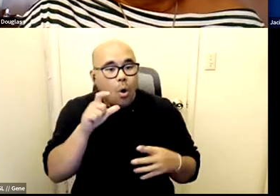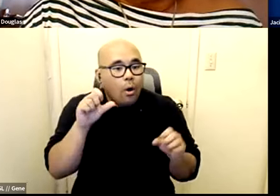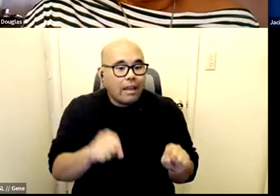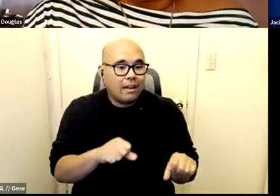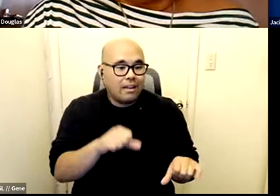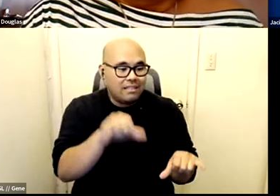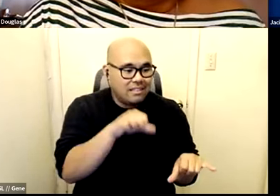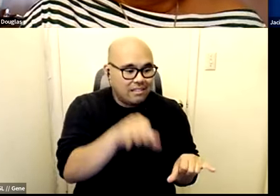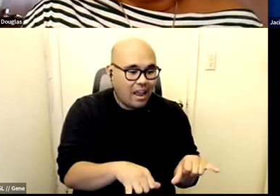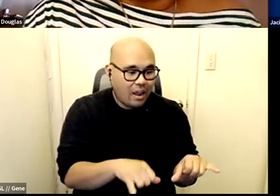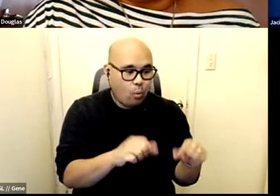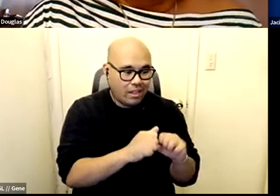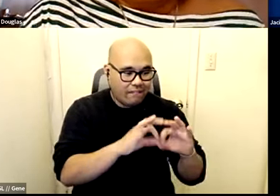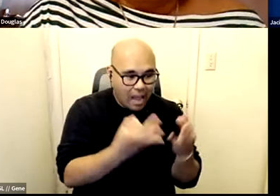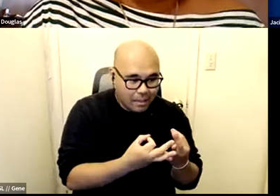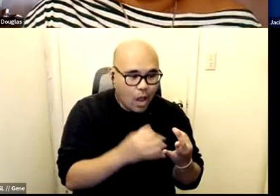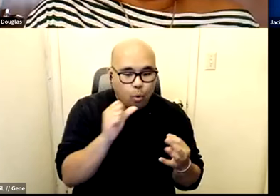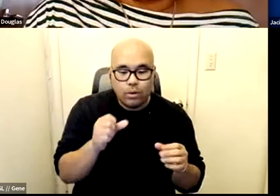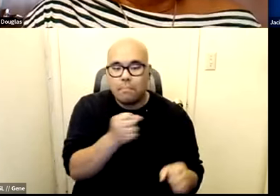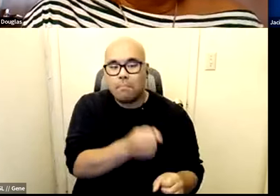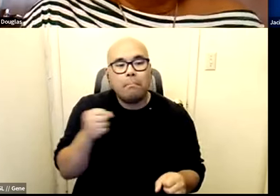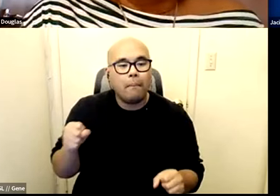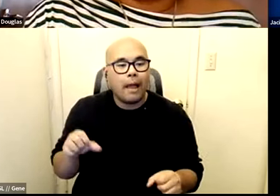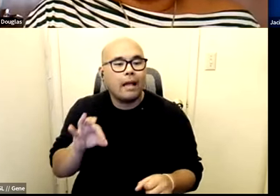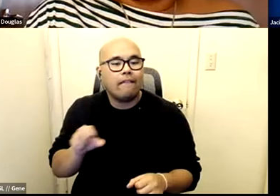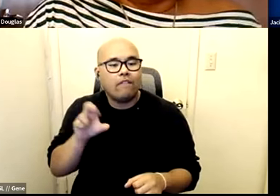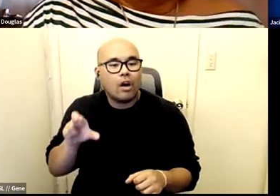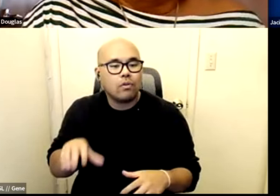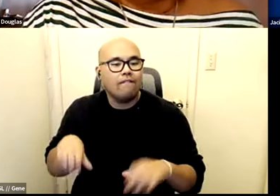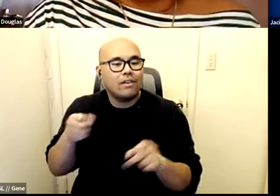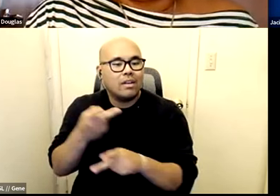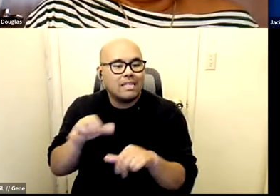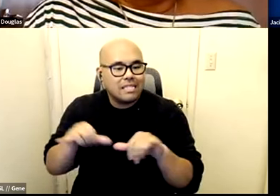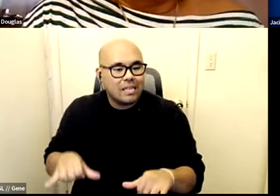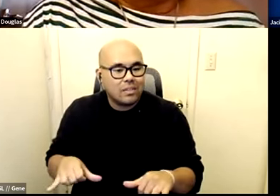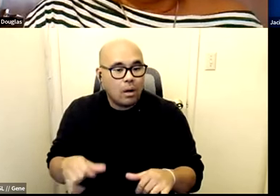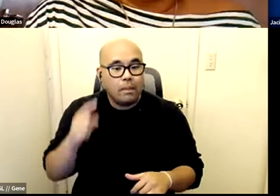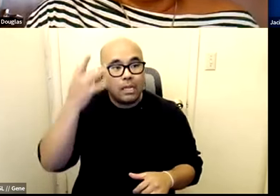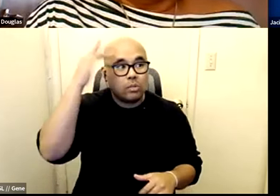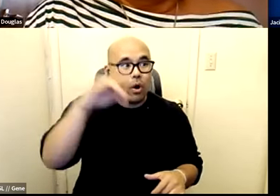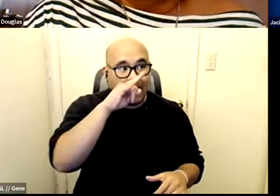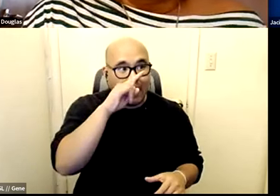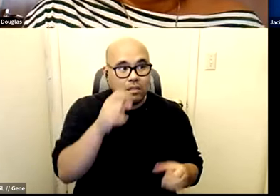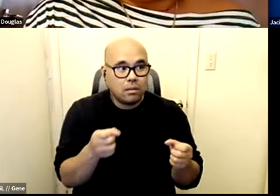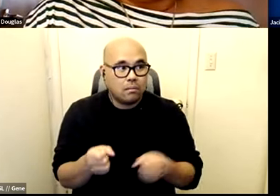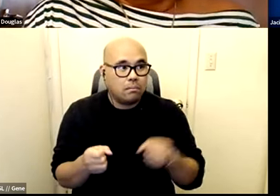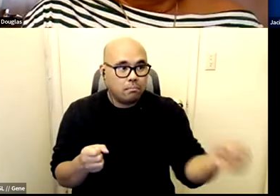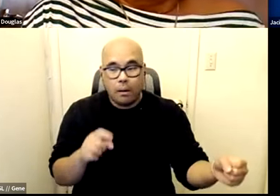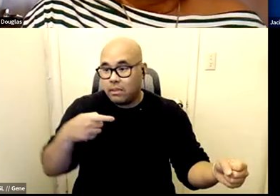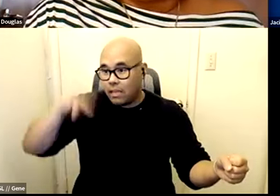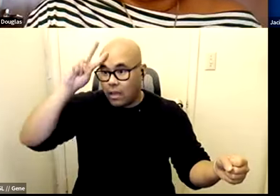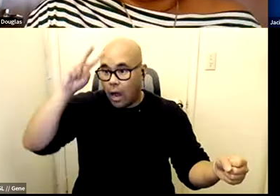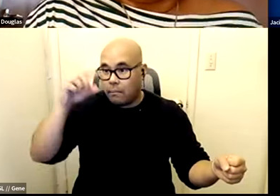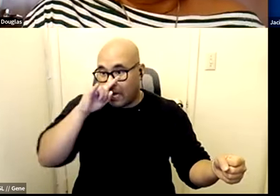goes into foster care like all every system divides the smart kids in this classroom the dumb kids in that one